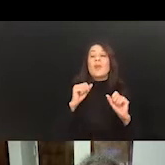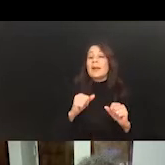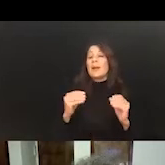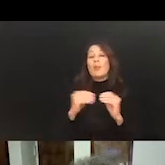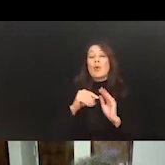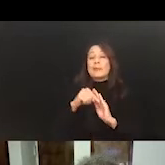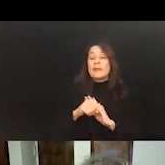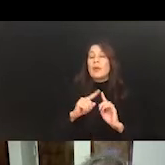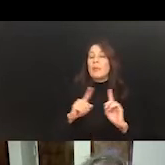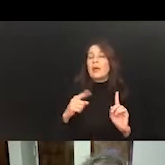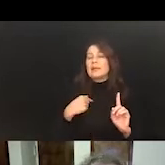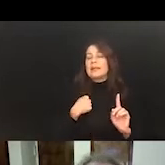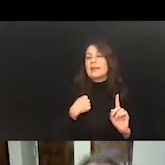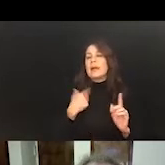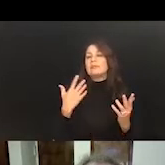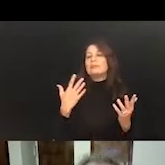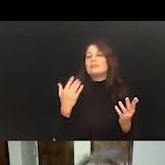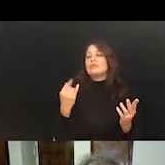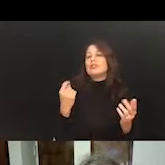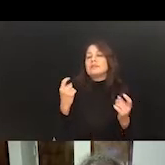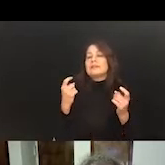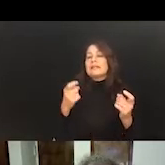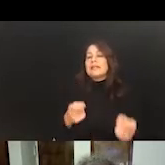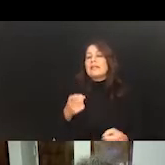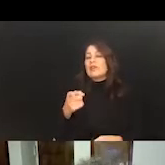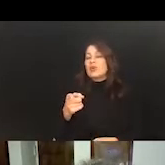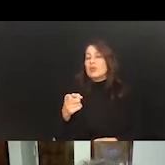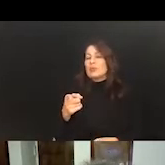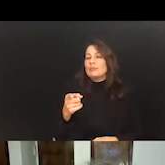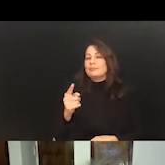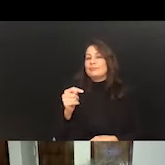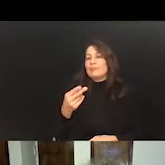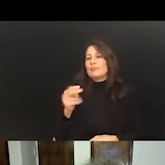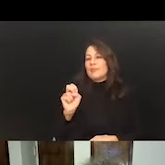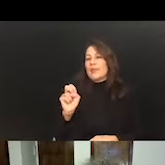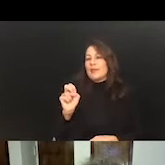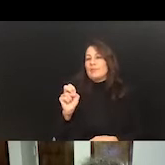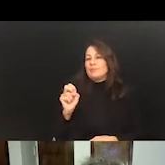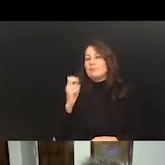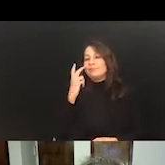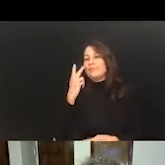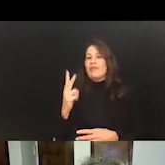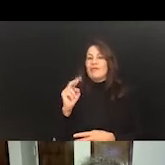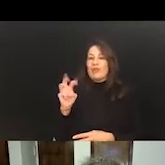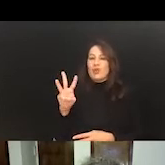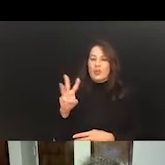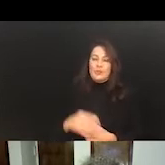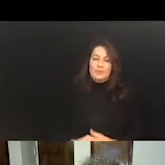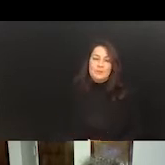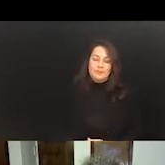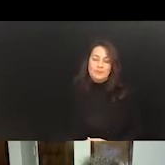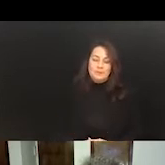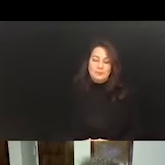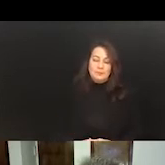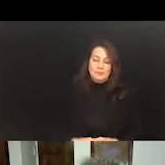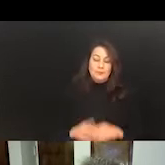but I just sort of giving you the 10,000 foot view. It's important to understand that we are